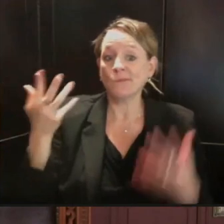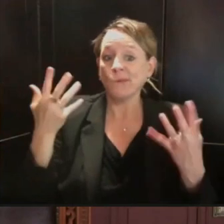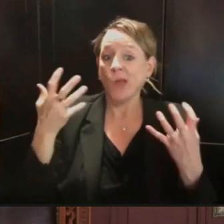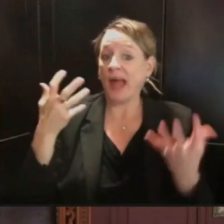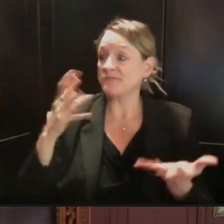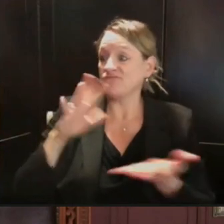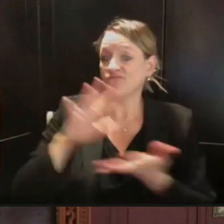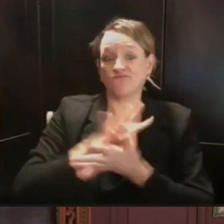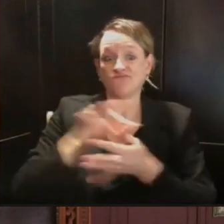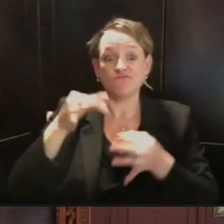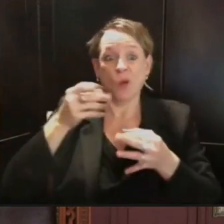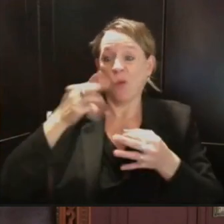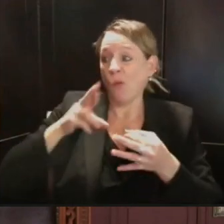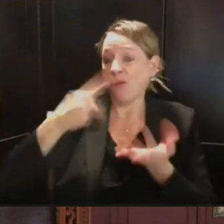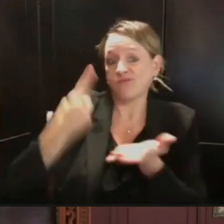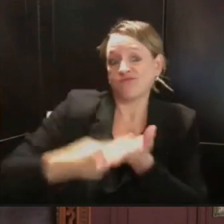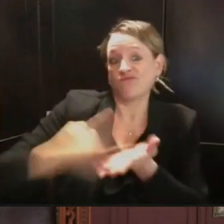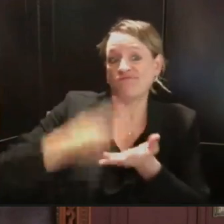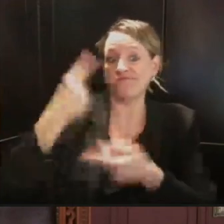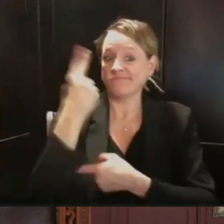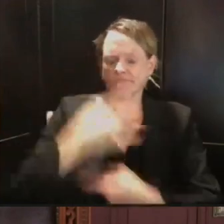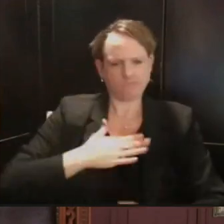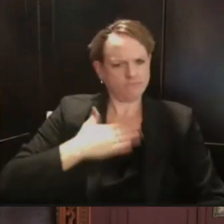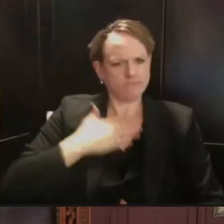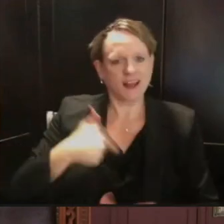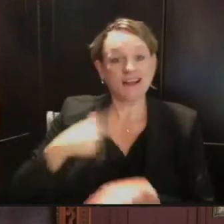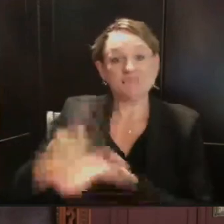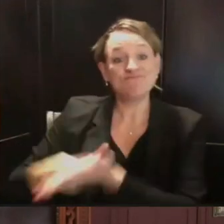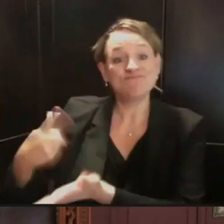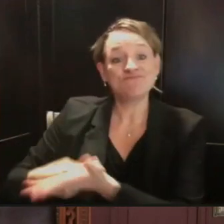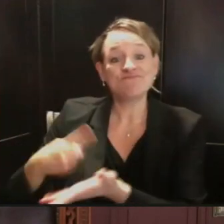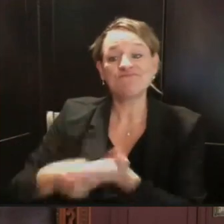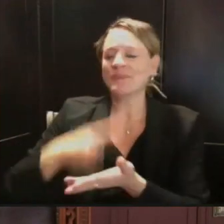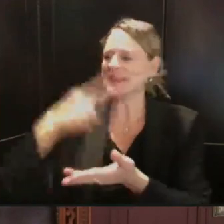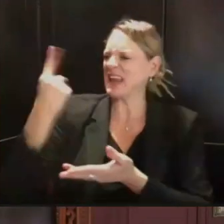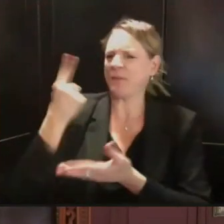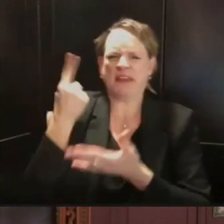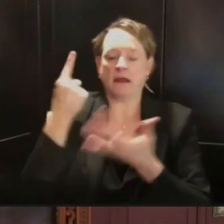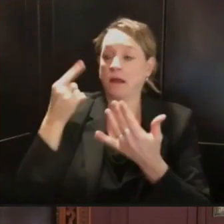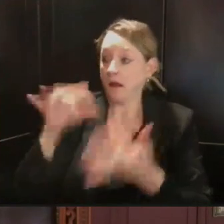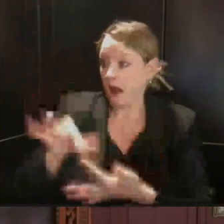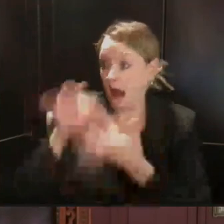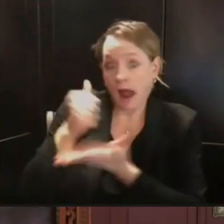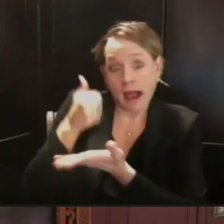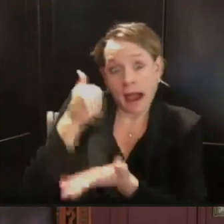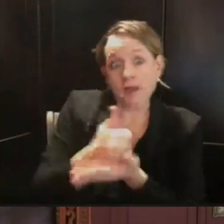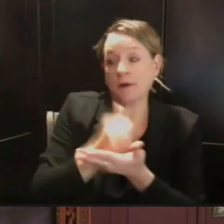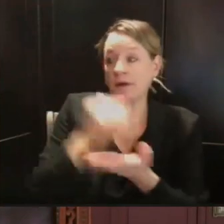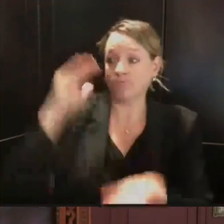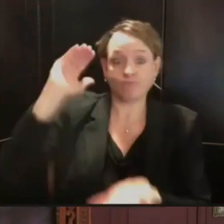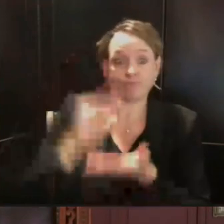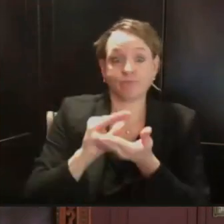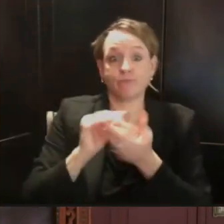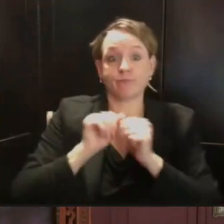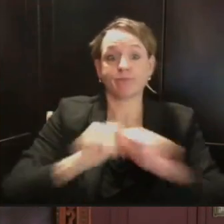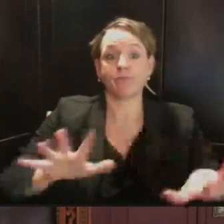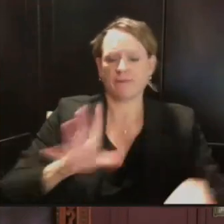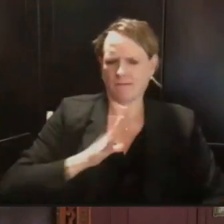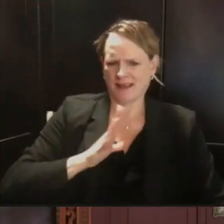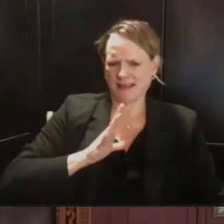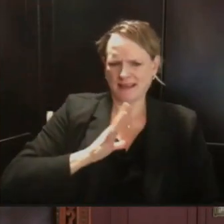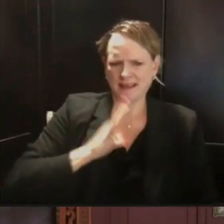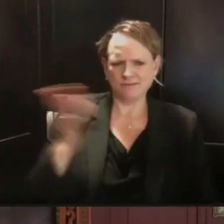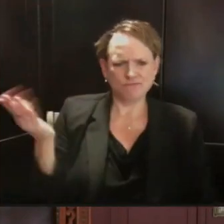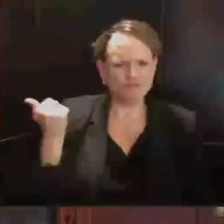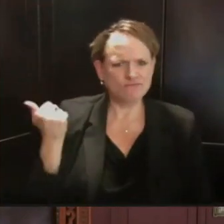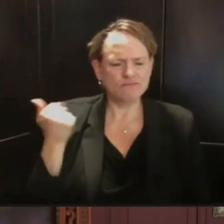and make a difference in this. The masking is what is important, as is contact tracing,